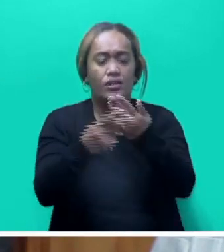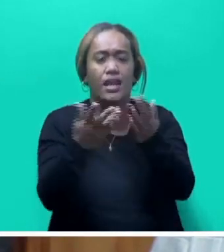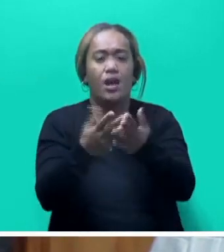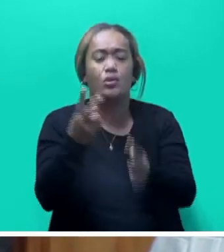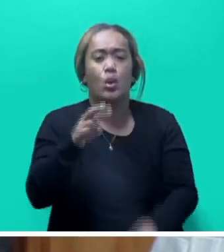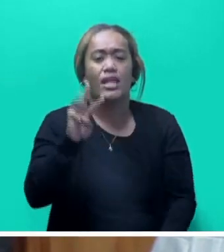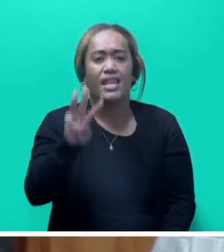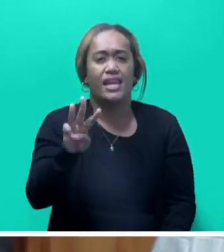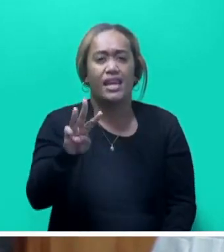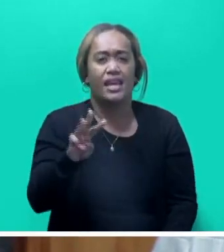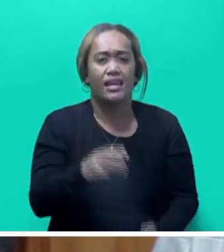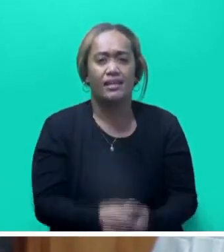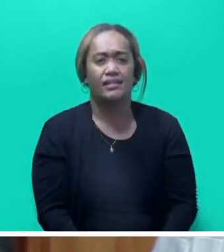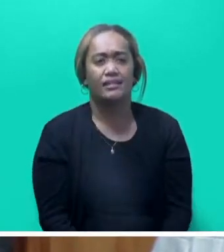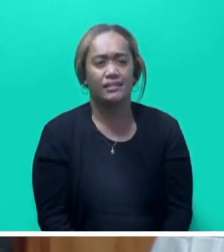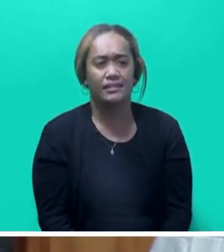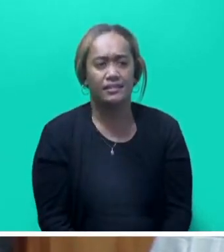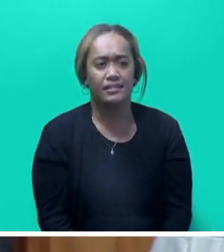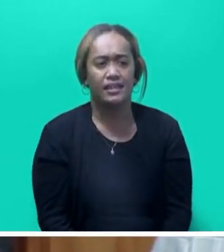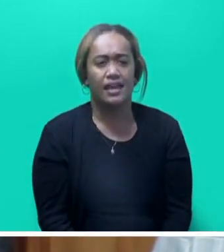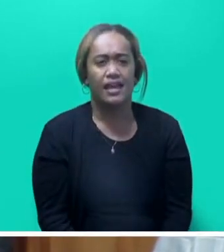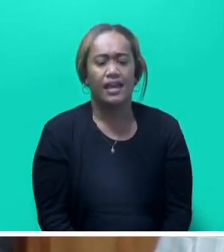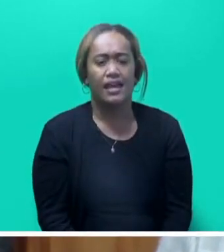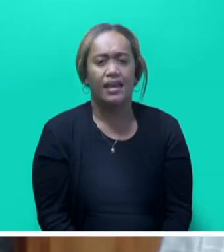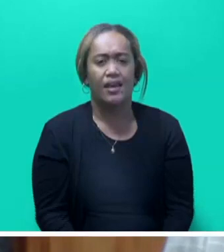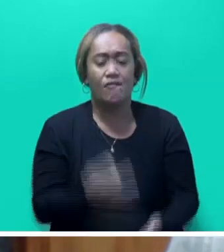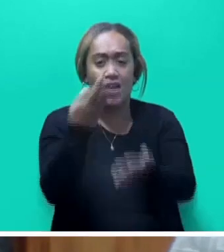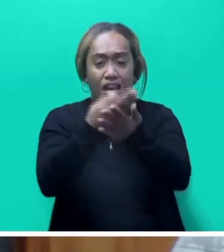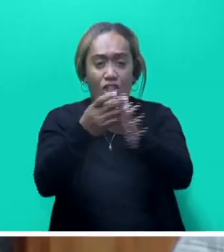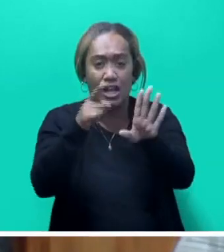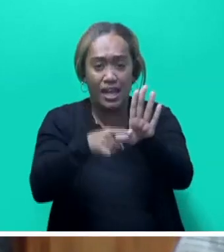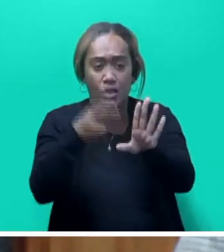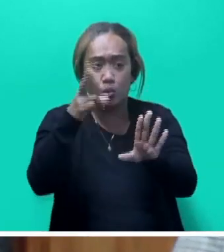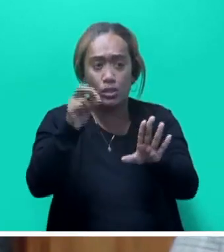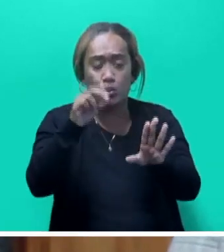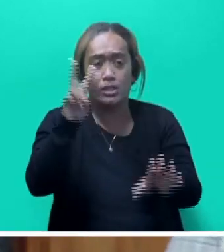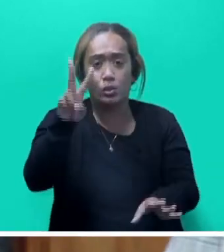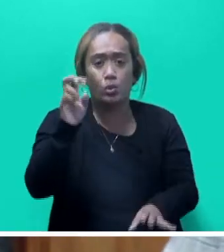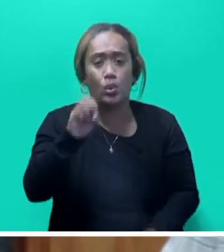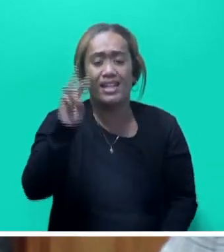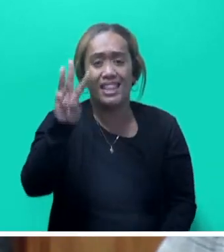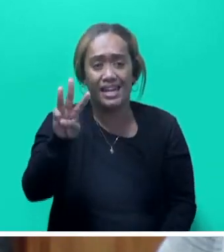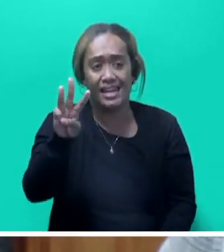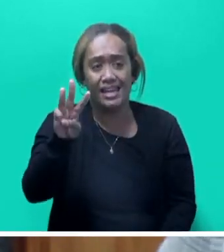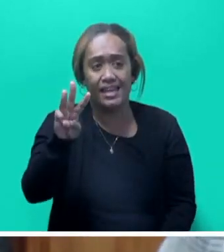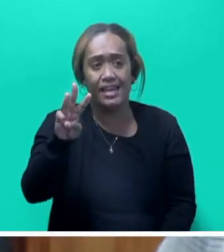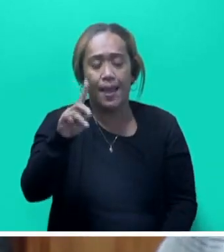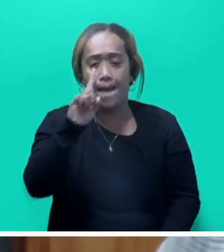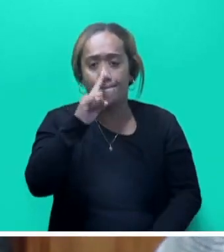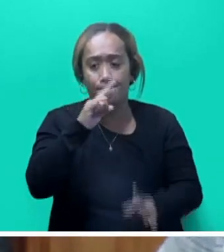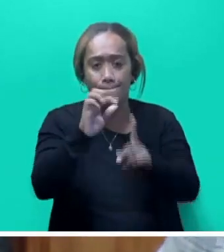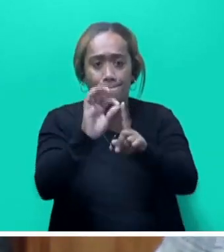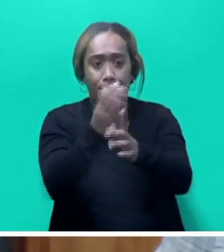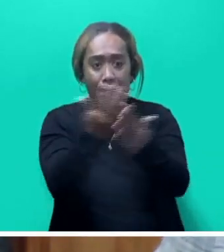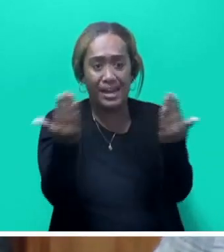ongoing, and 9 have been cancelled. In the financial year, 22-23, the Public Sector Investment